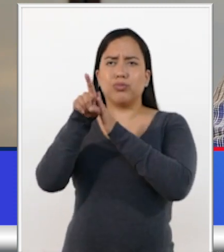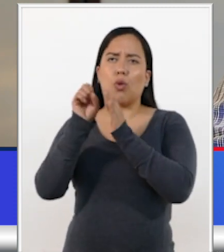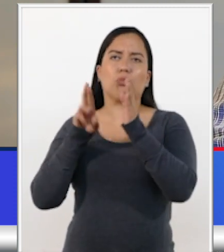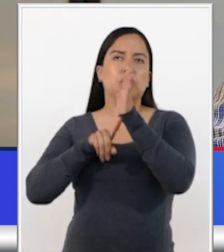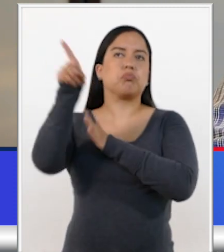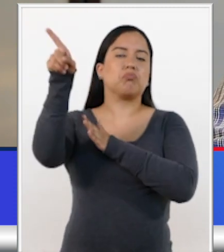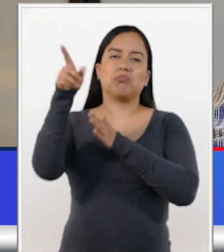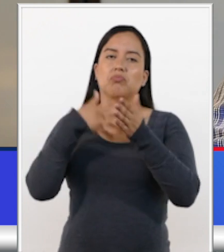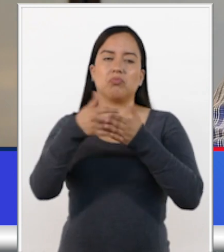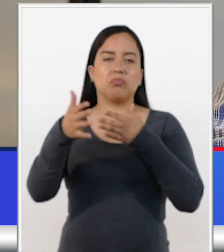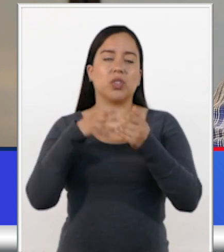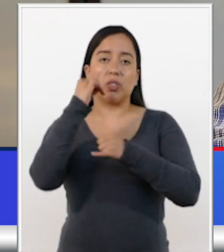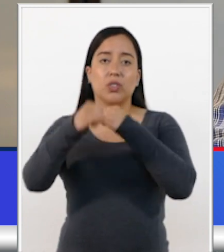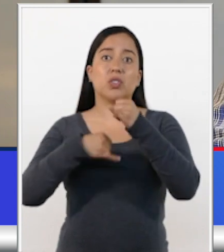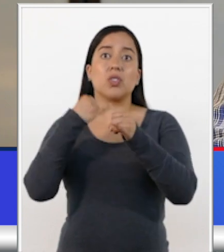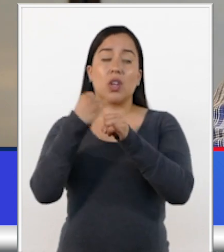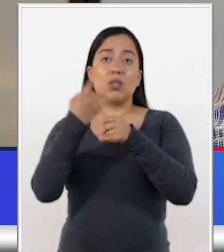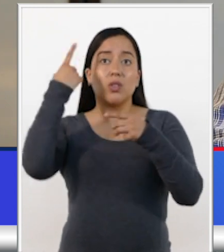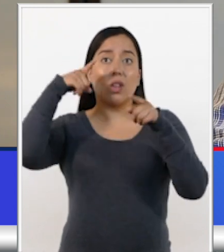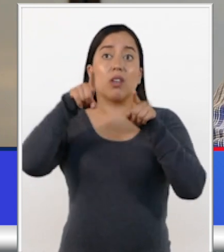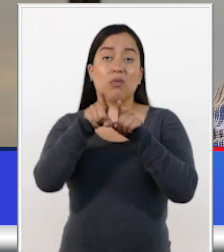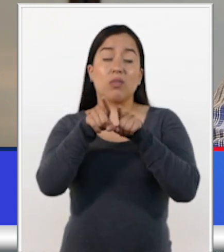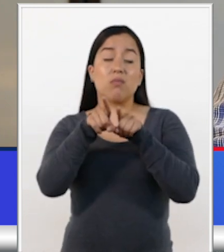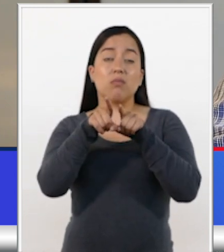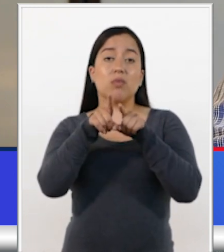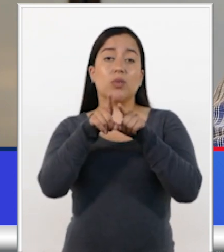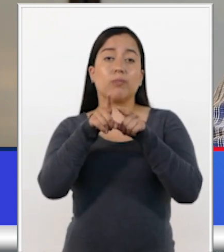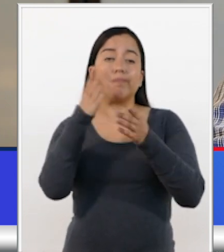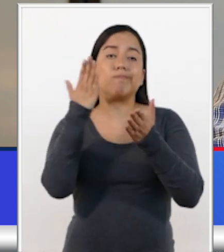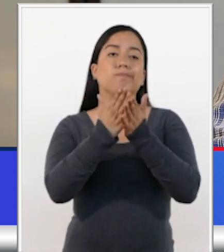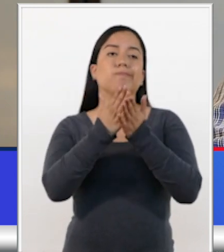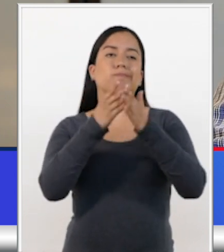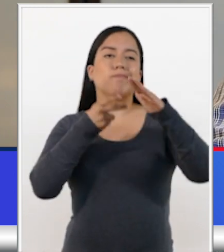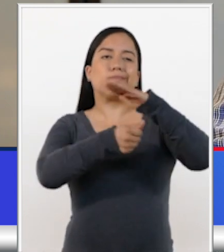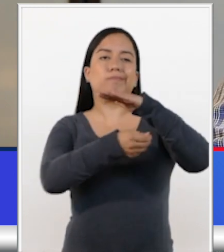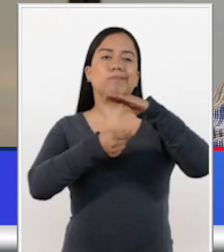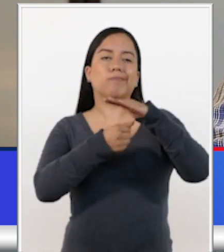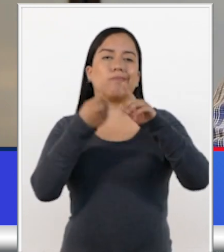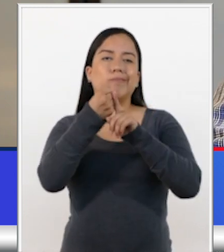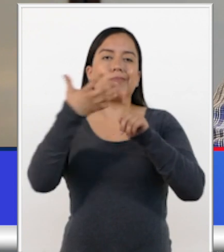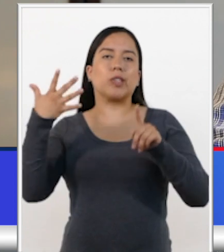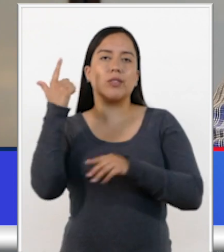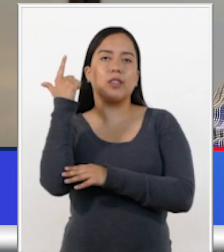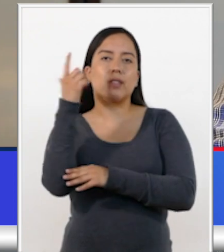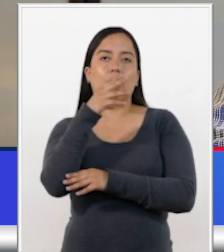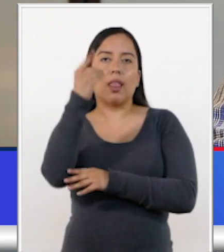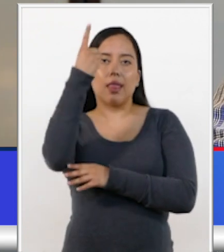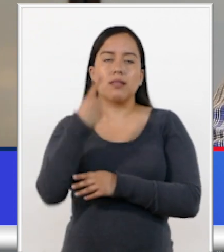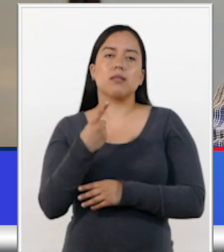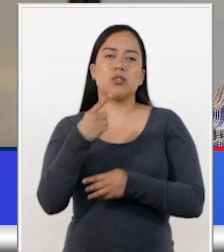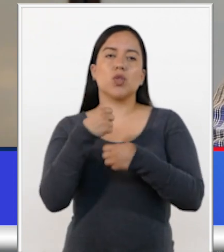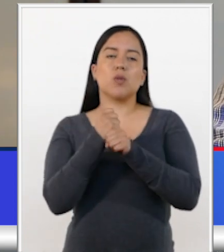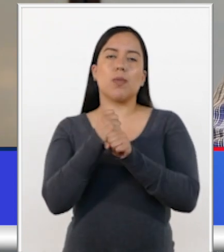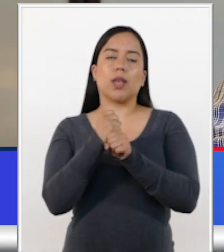At the international level there is common agreement on preventing corruption because of its impacts on leadership and decision making at all